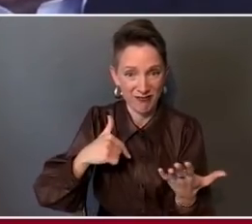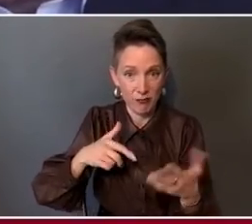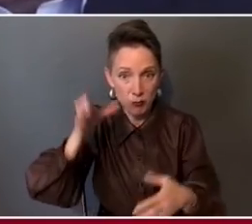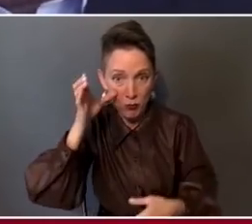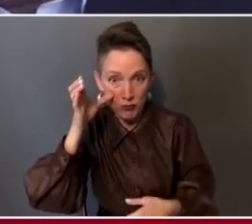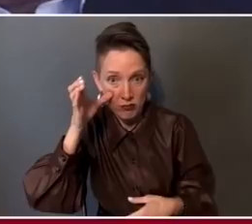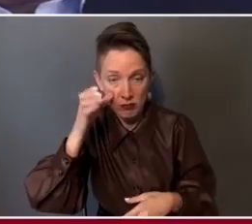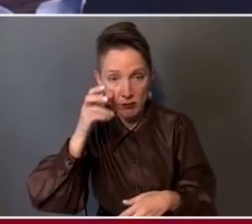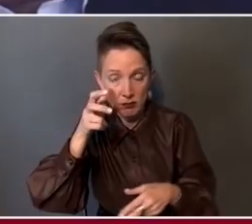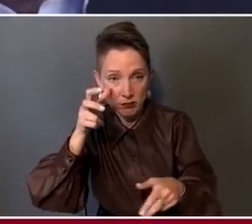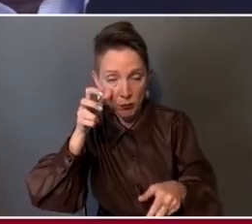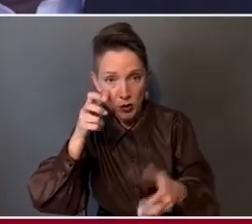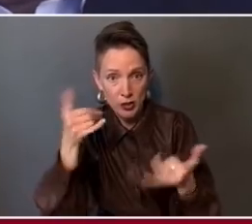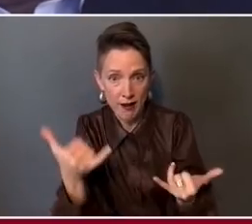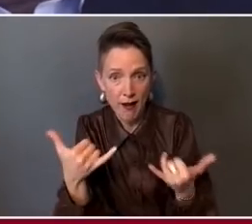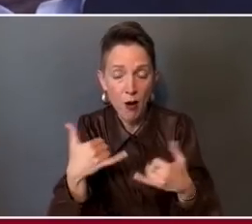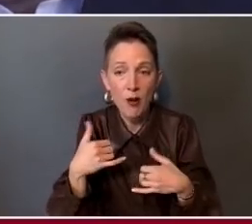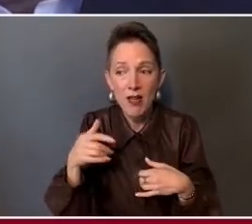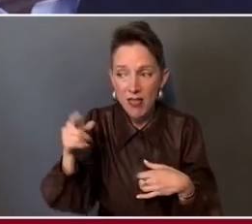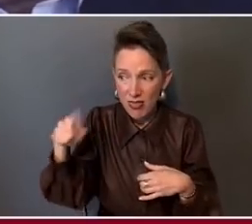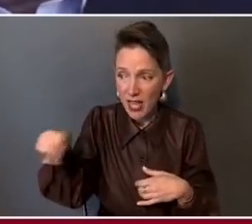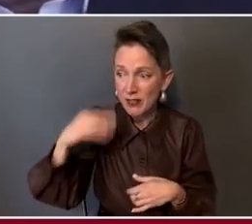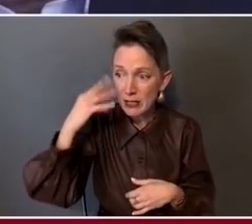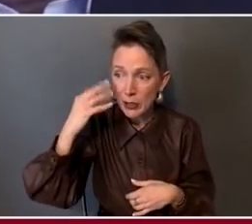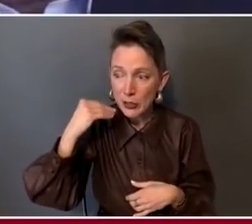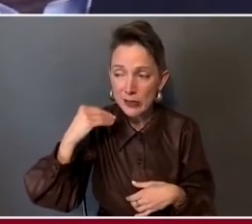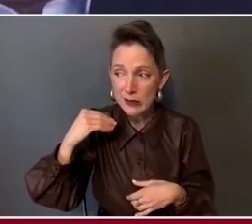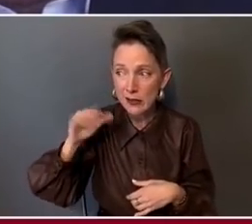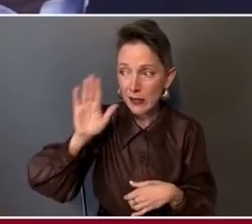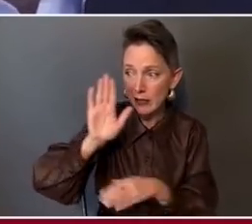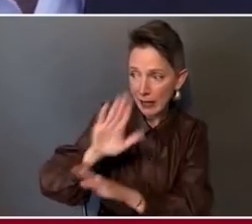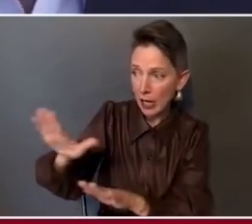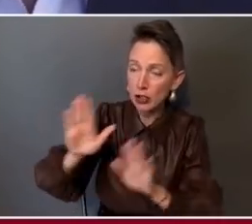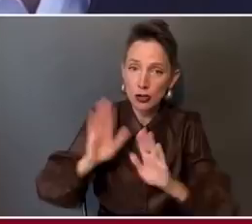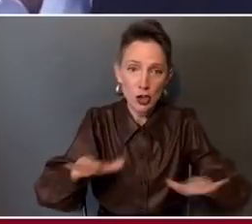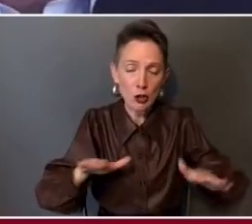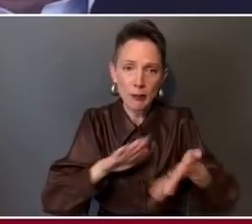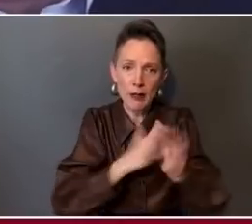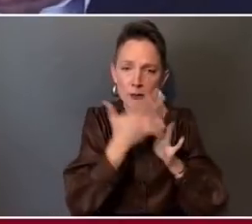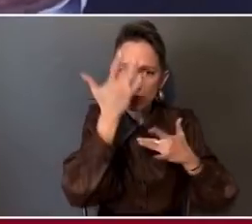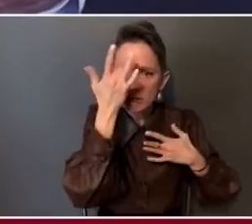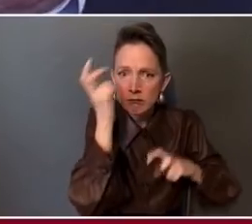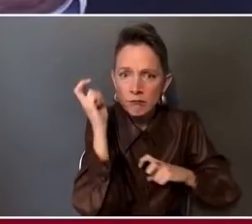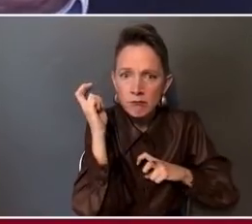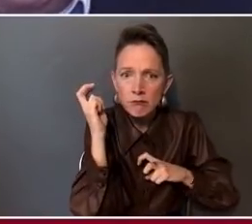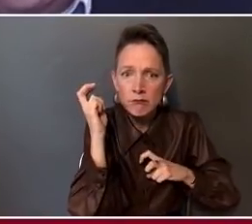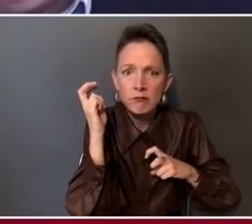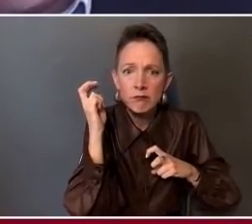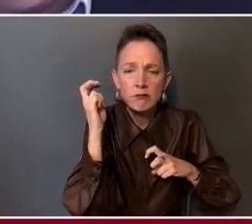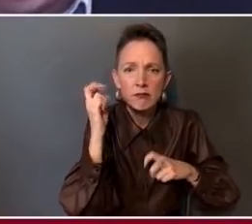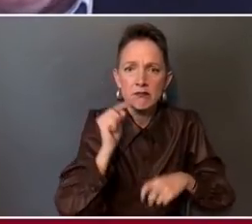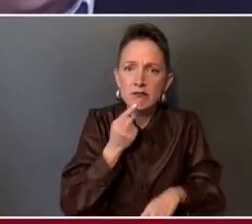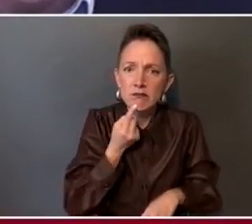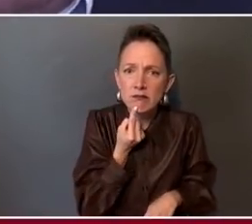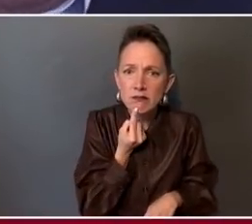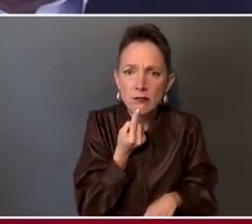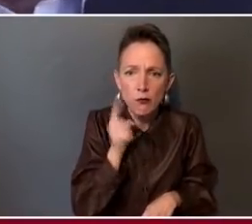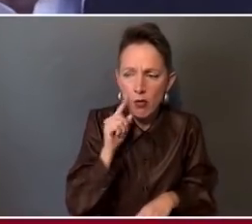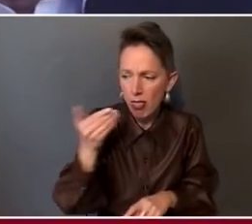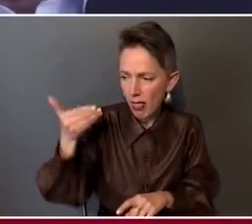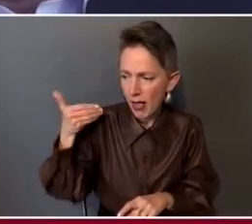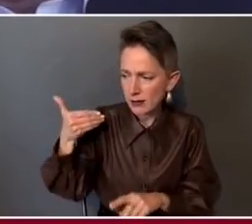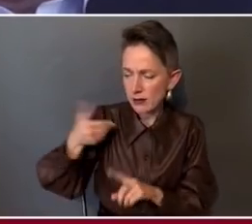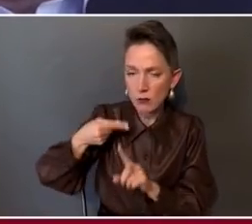who have suffered through children who have been severely ill with COVID over the course of the past month to two months.